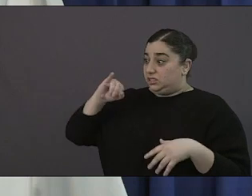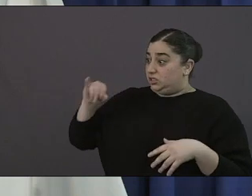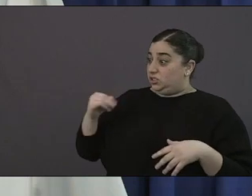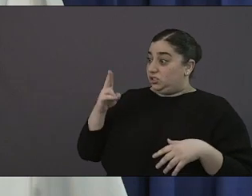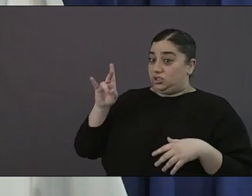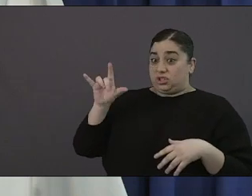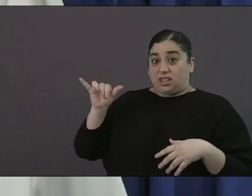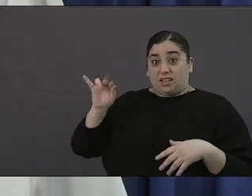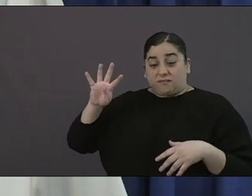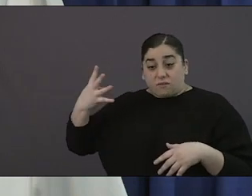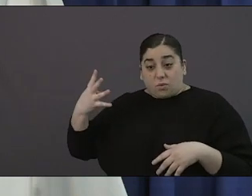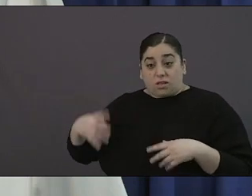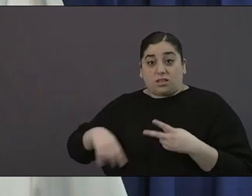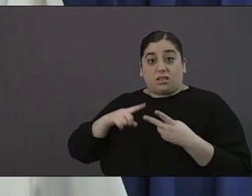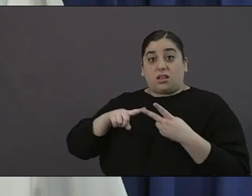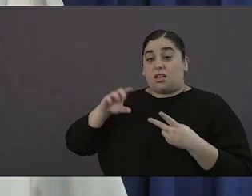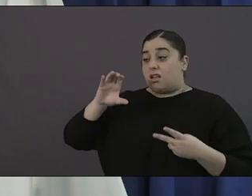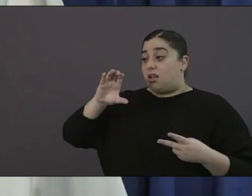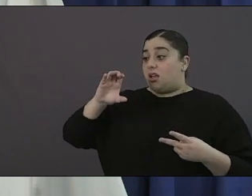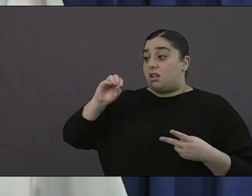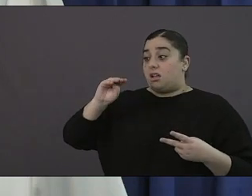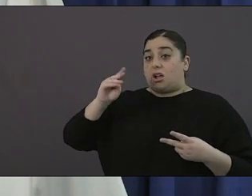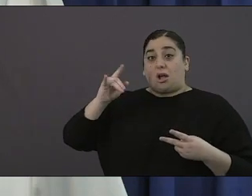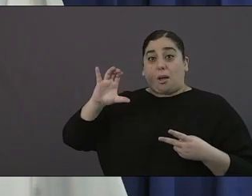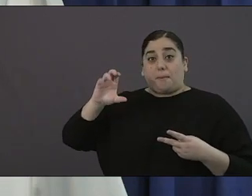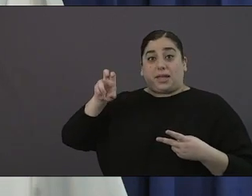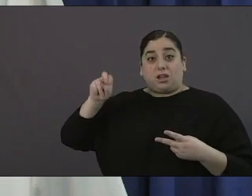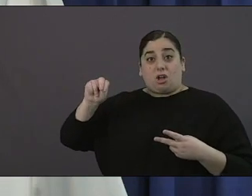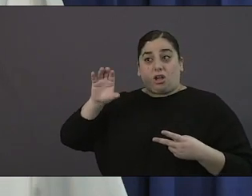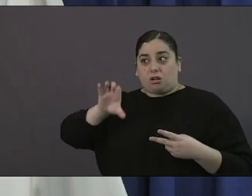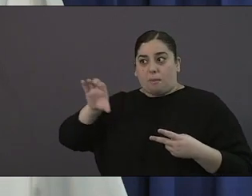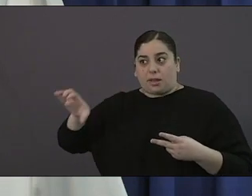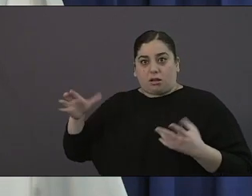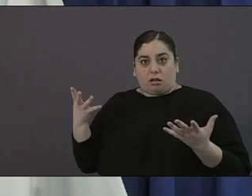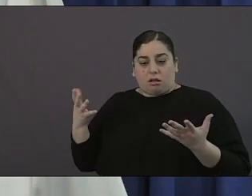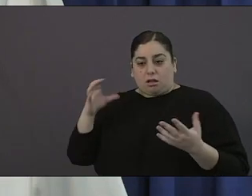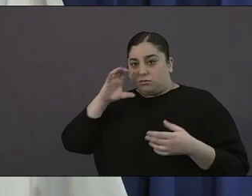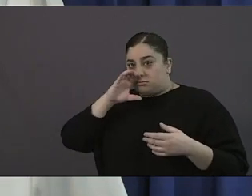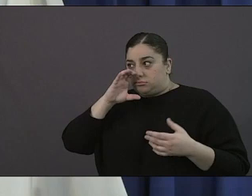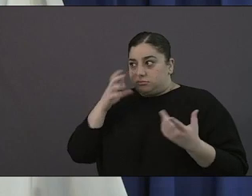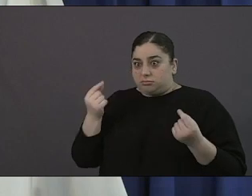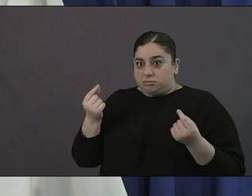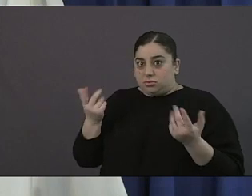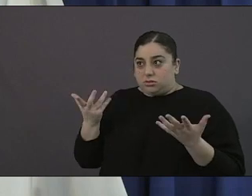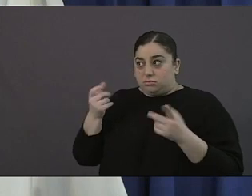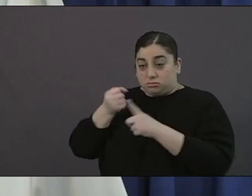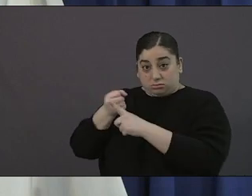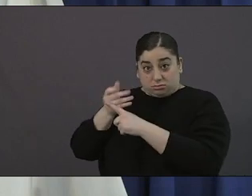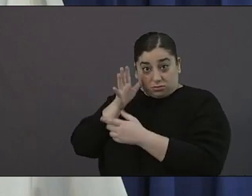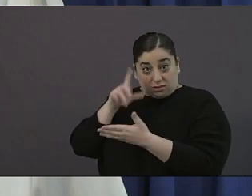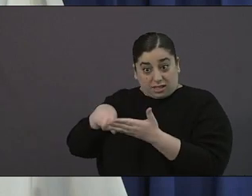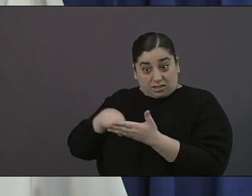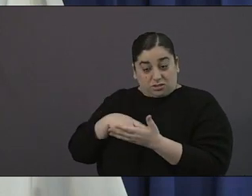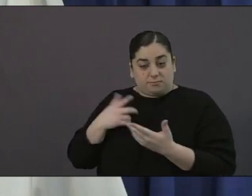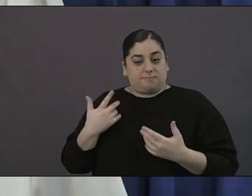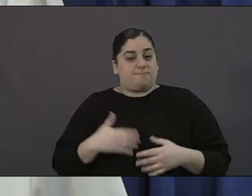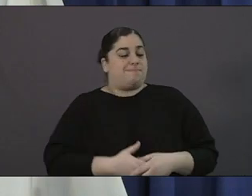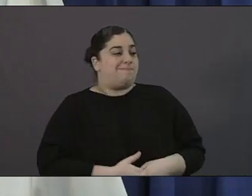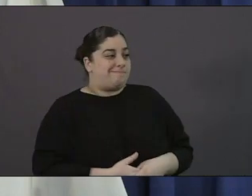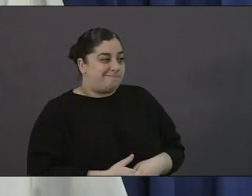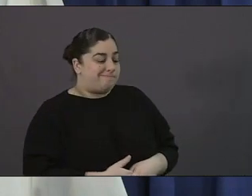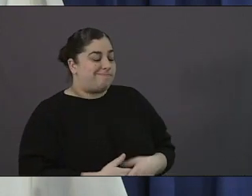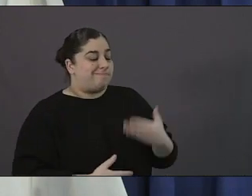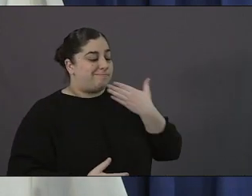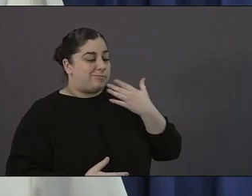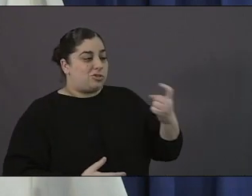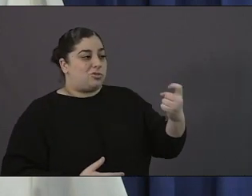flattening the curve and why all of these actions have been so important it'll help us get over that curve sooner rather than later we're going to take all of